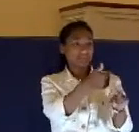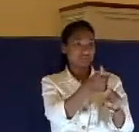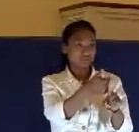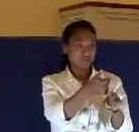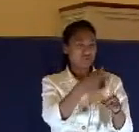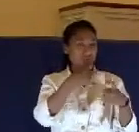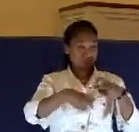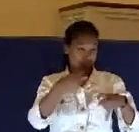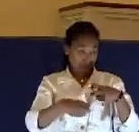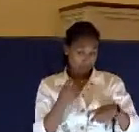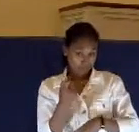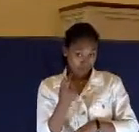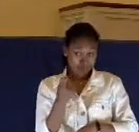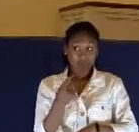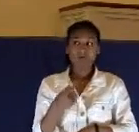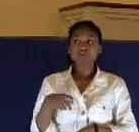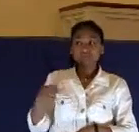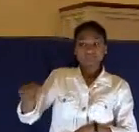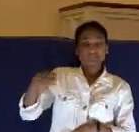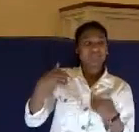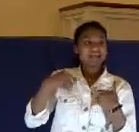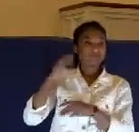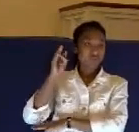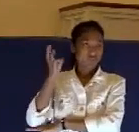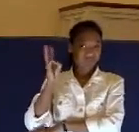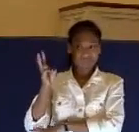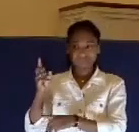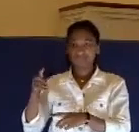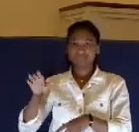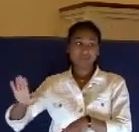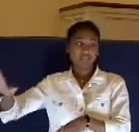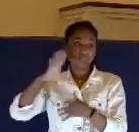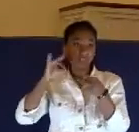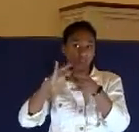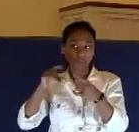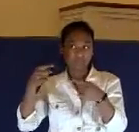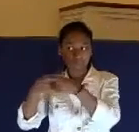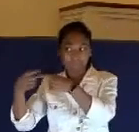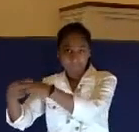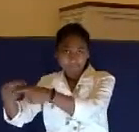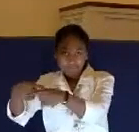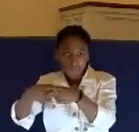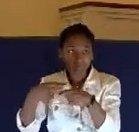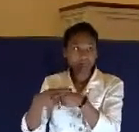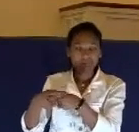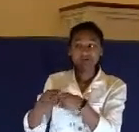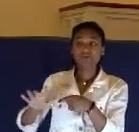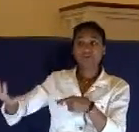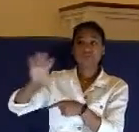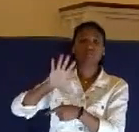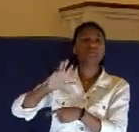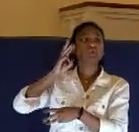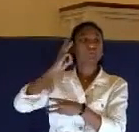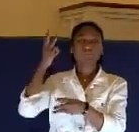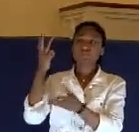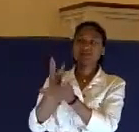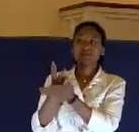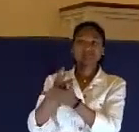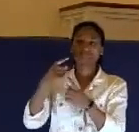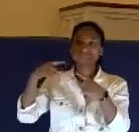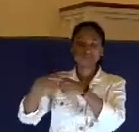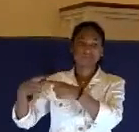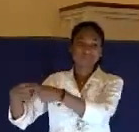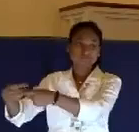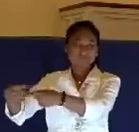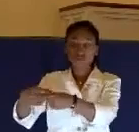they had these witnesses, their testimony didn't agree. Look in verse 59. But neither so did their witness agree together. These two